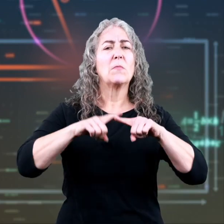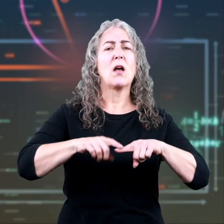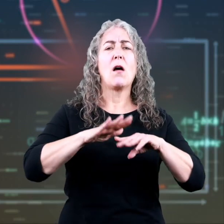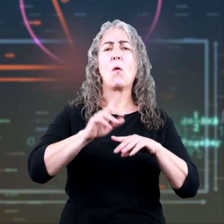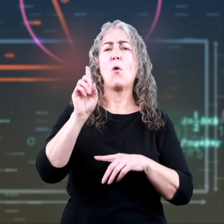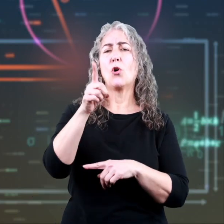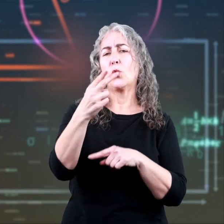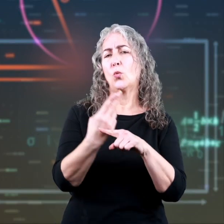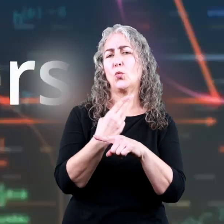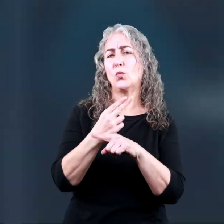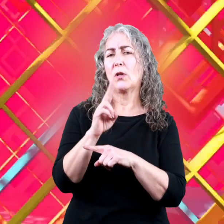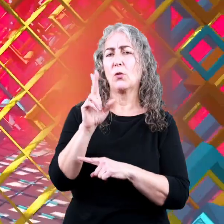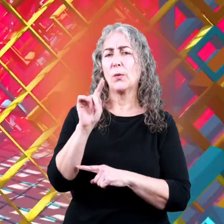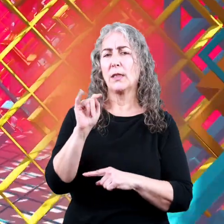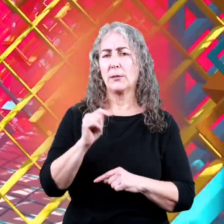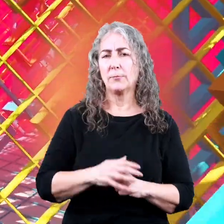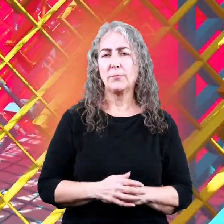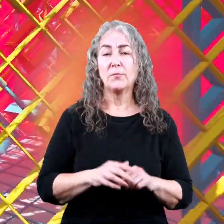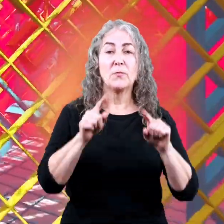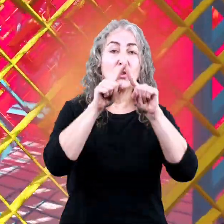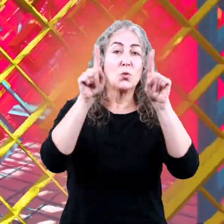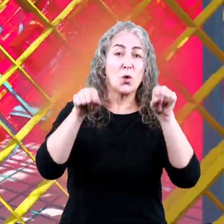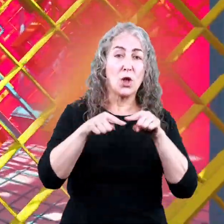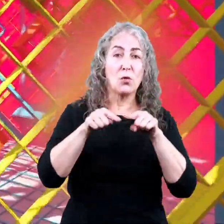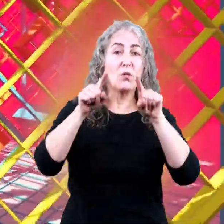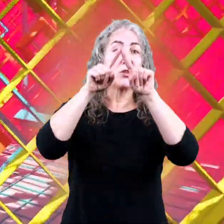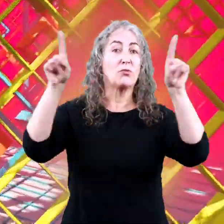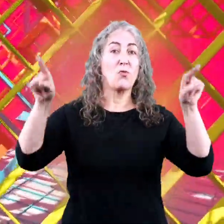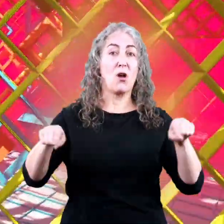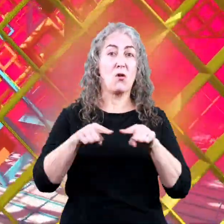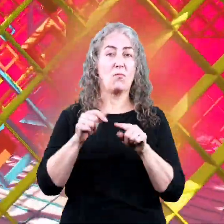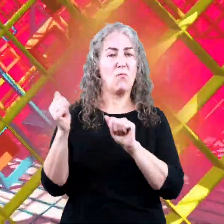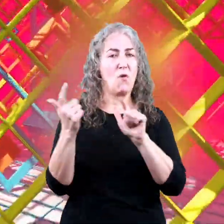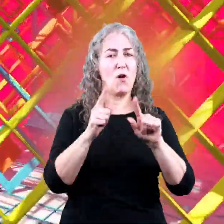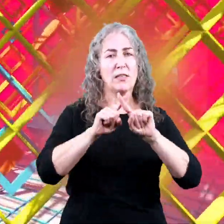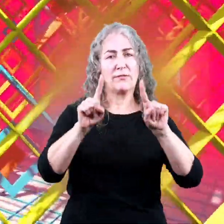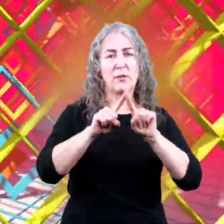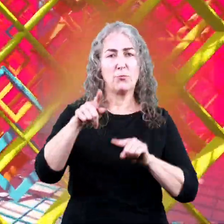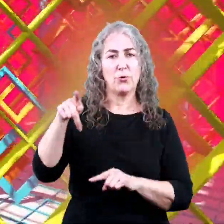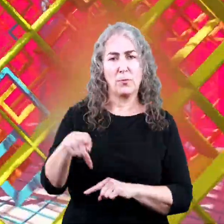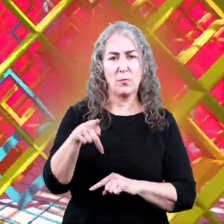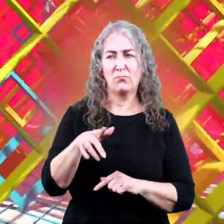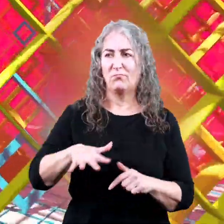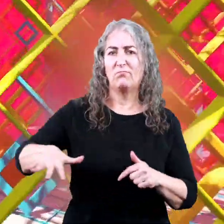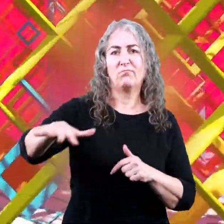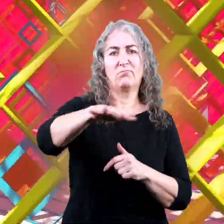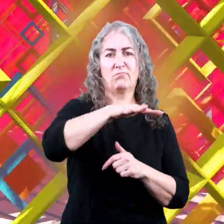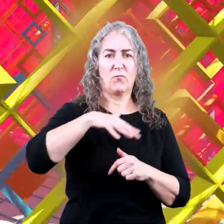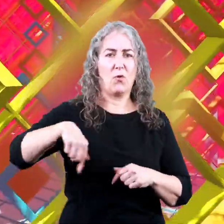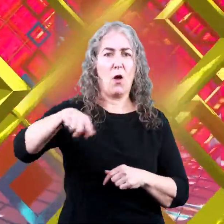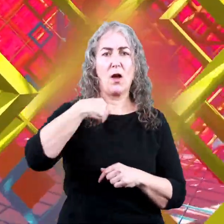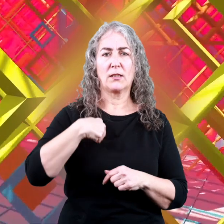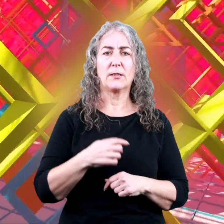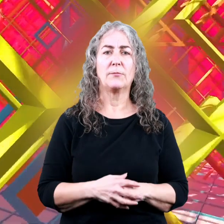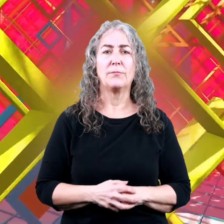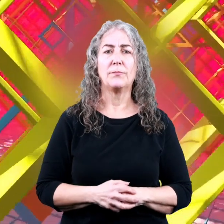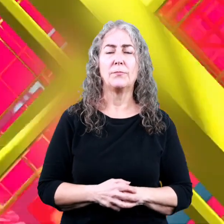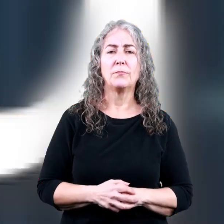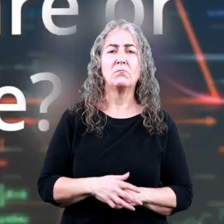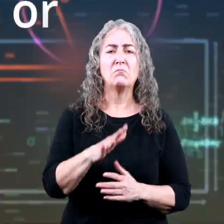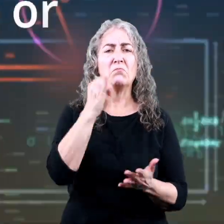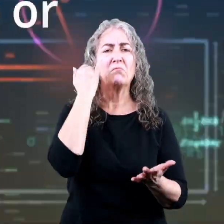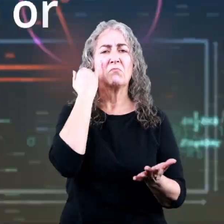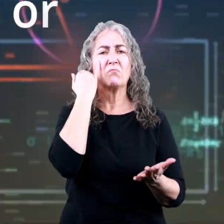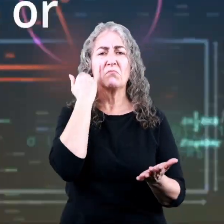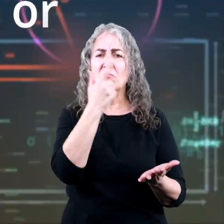whatever units you're using. Squares and rectangles with all different perimeters and areas are all around us.